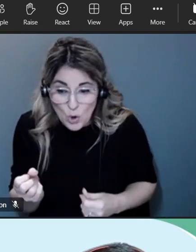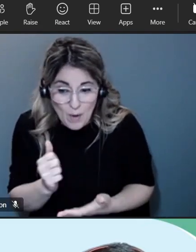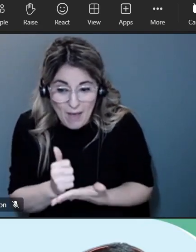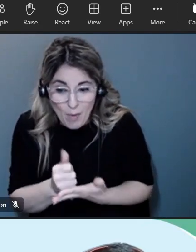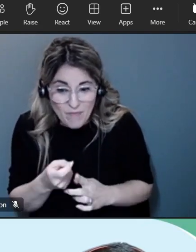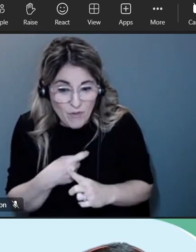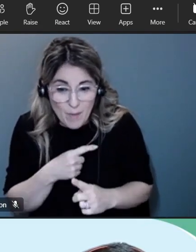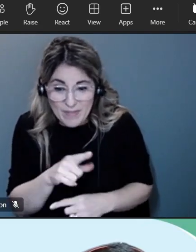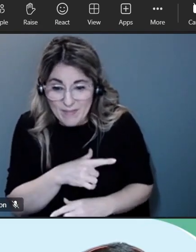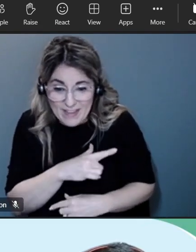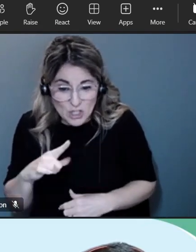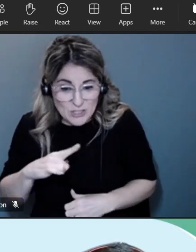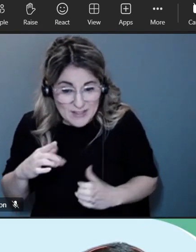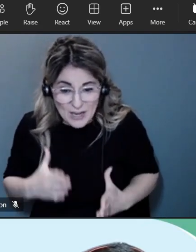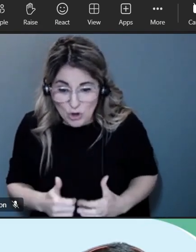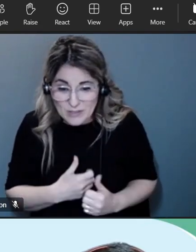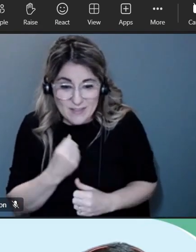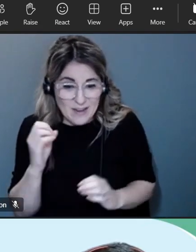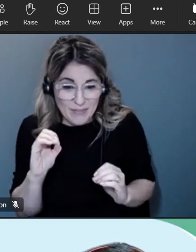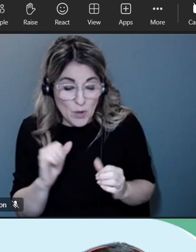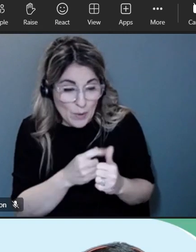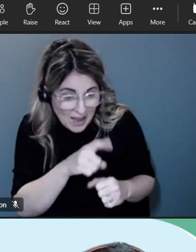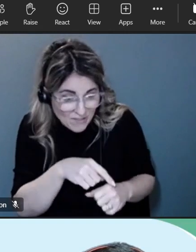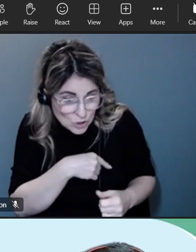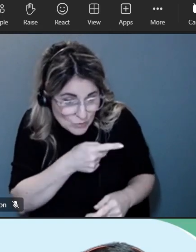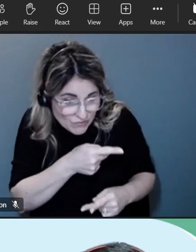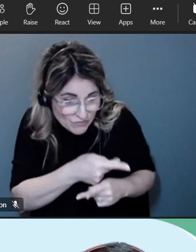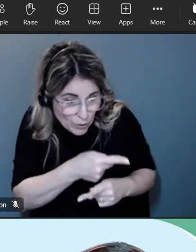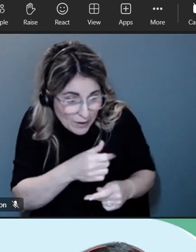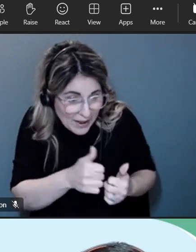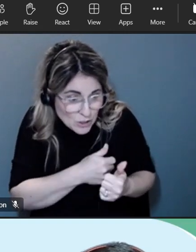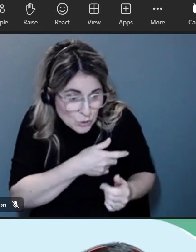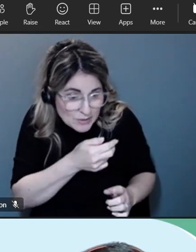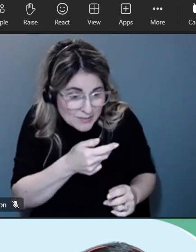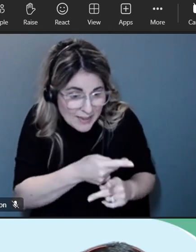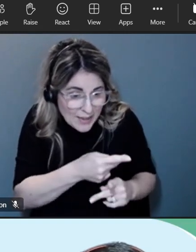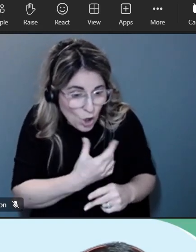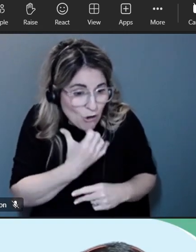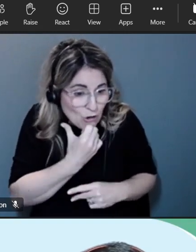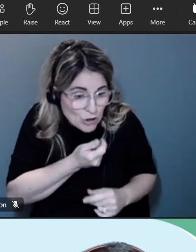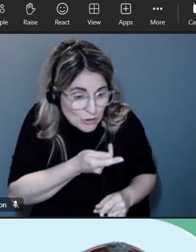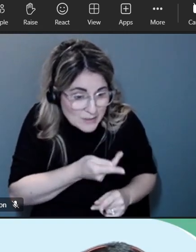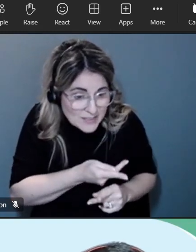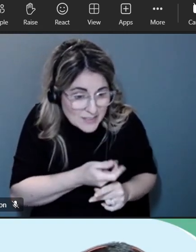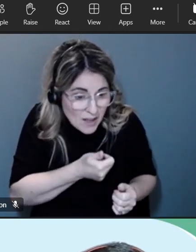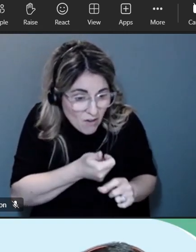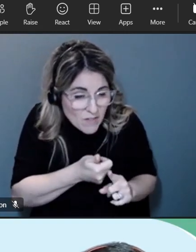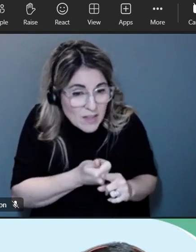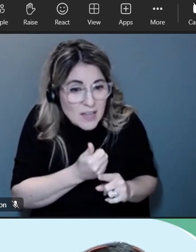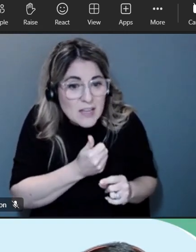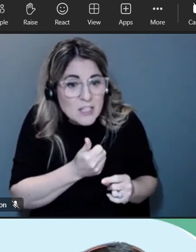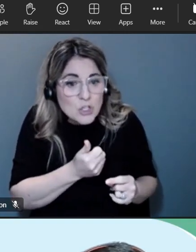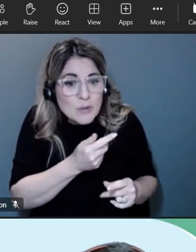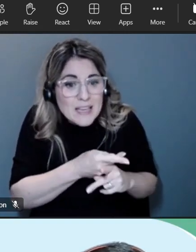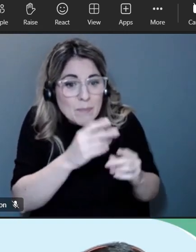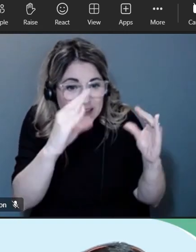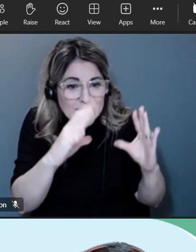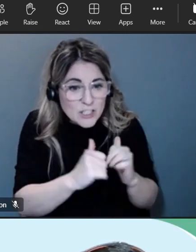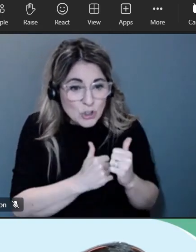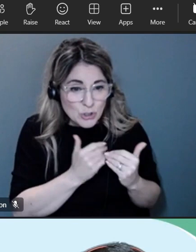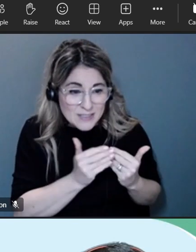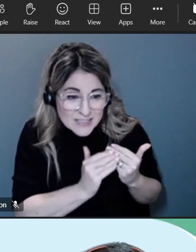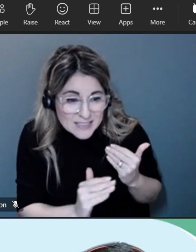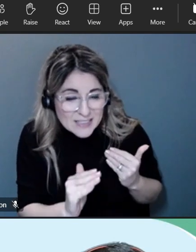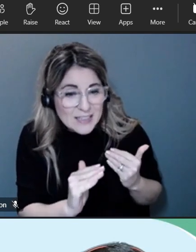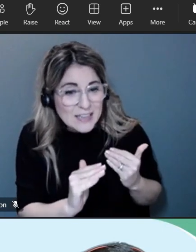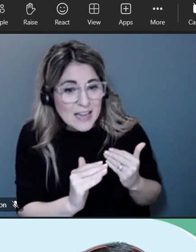how we support each other how educators support and take care of themselves uh to stay uh engaged invested um and and moving forward